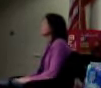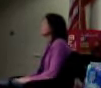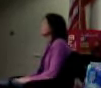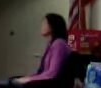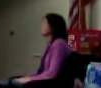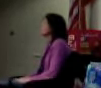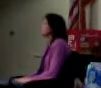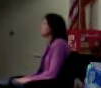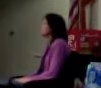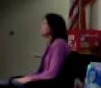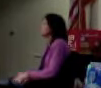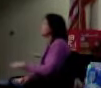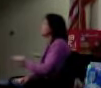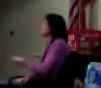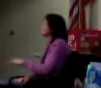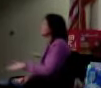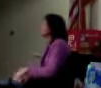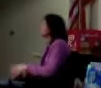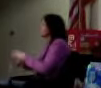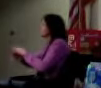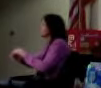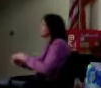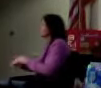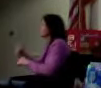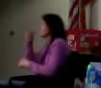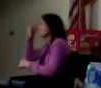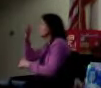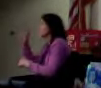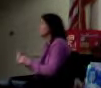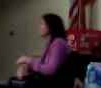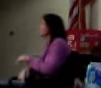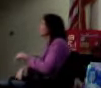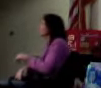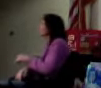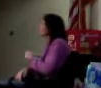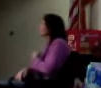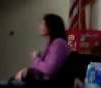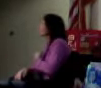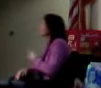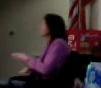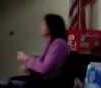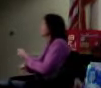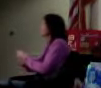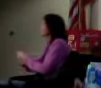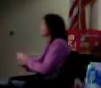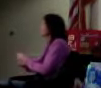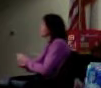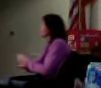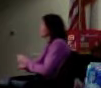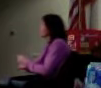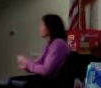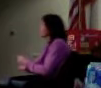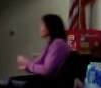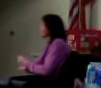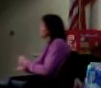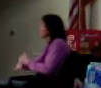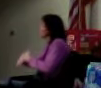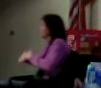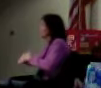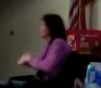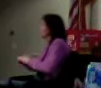As sort of a basic stance to research is this idea that we can set up barriers,